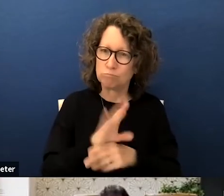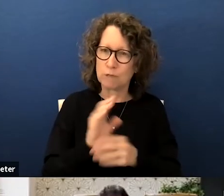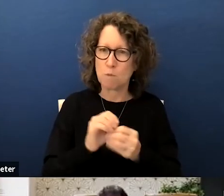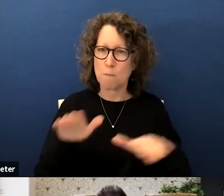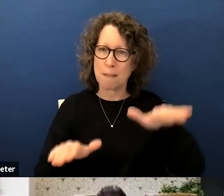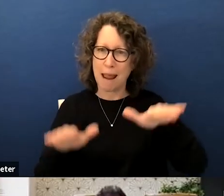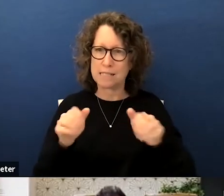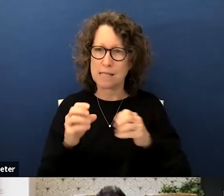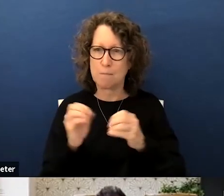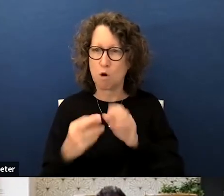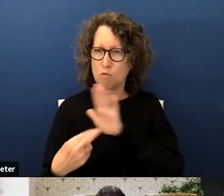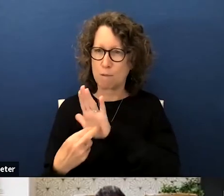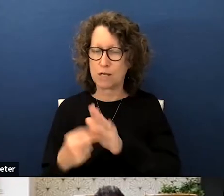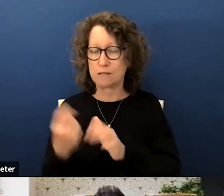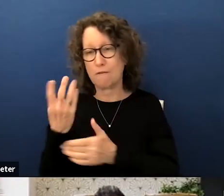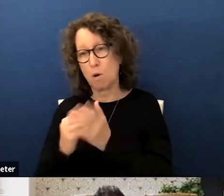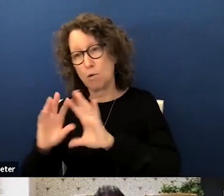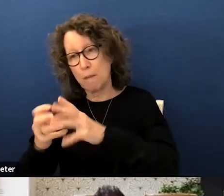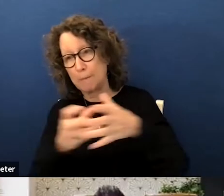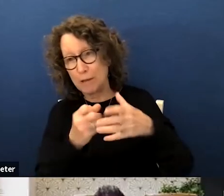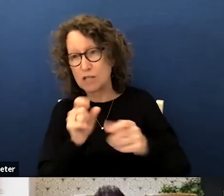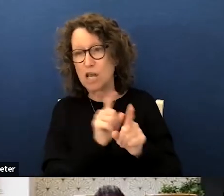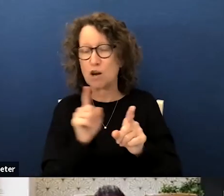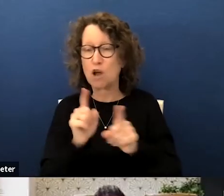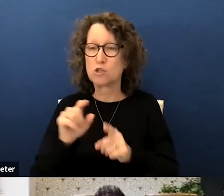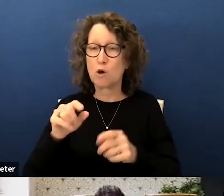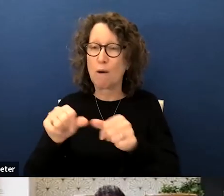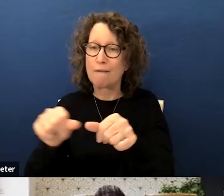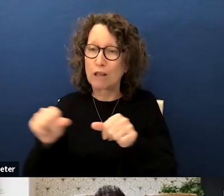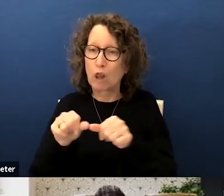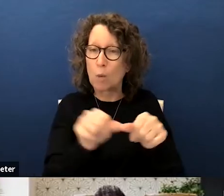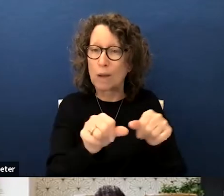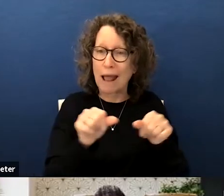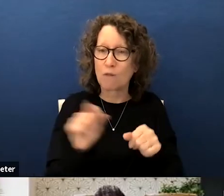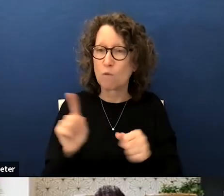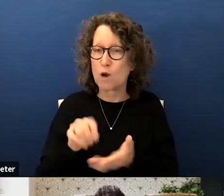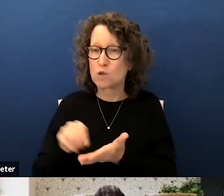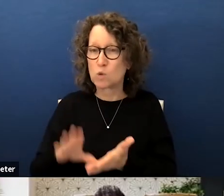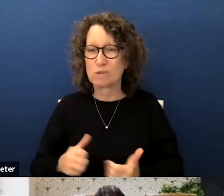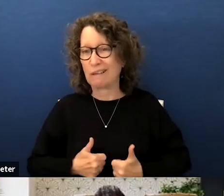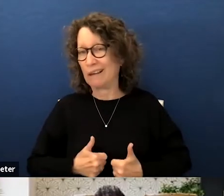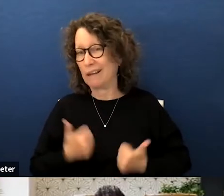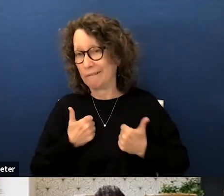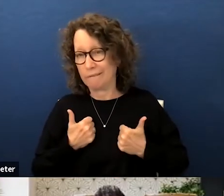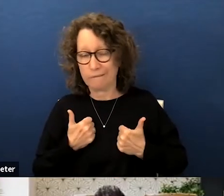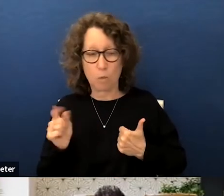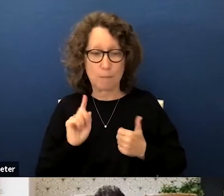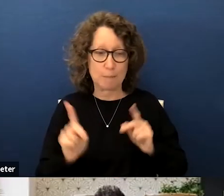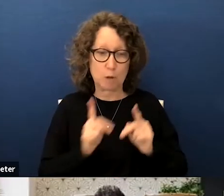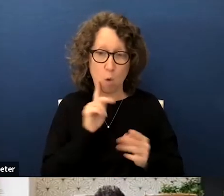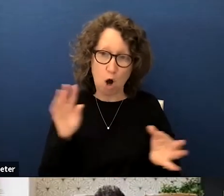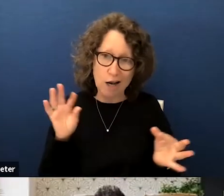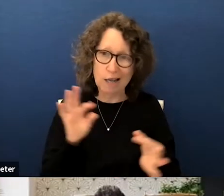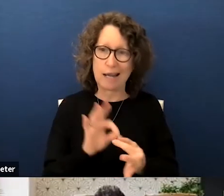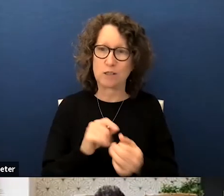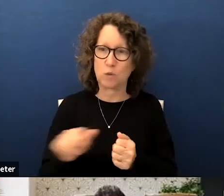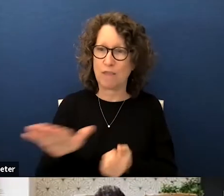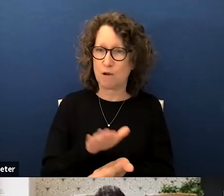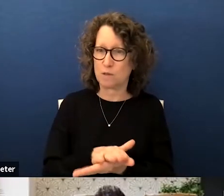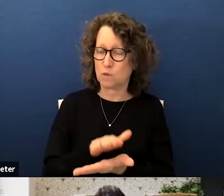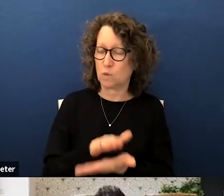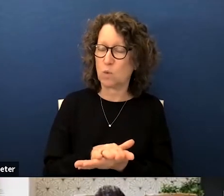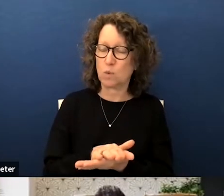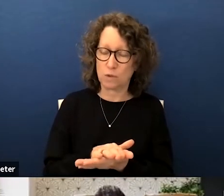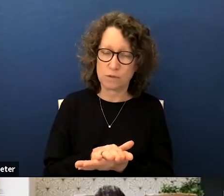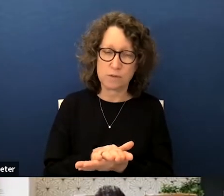representation both of populations but also of the locale of where where students are where people who are connected to their schools